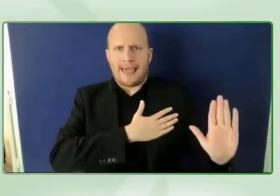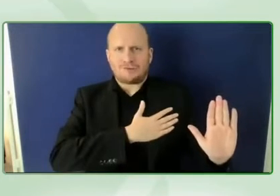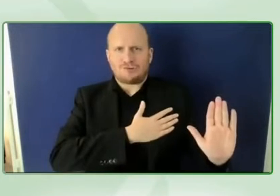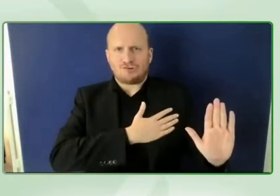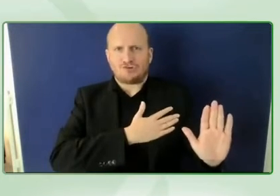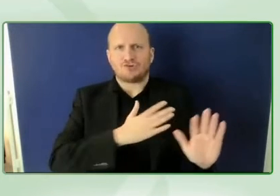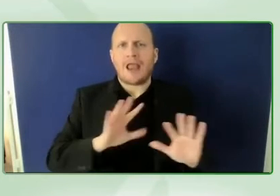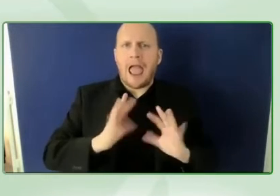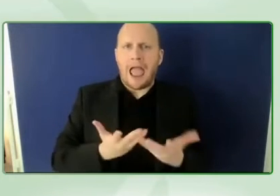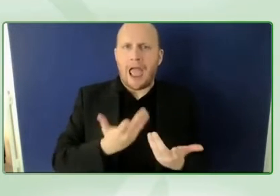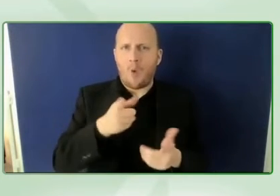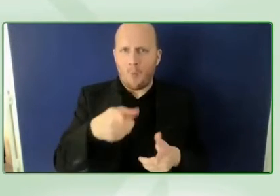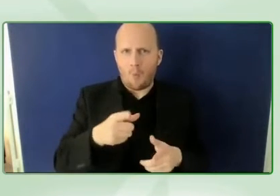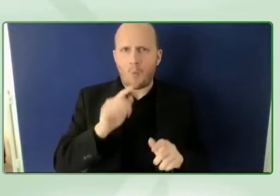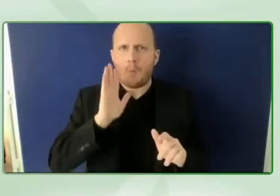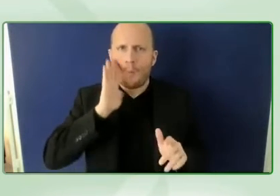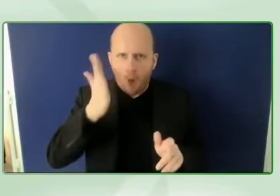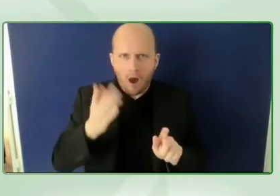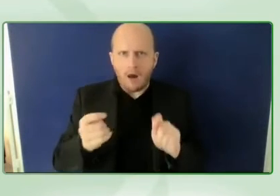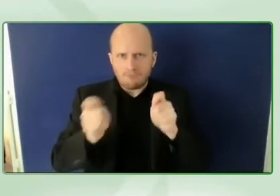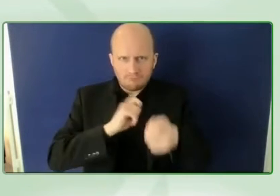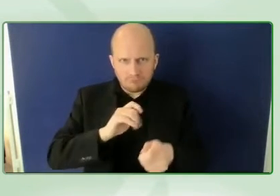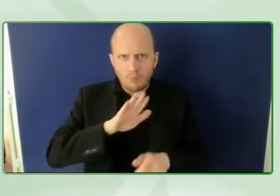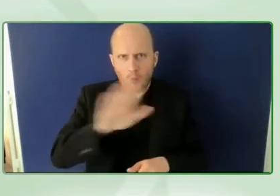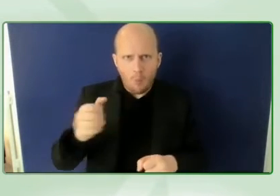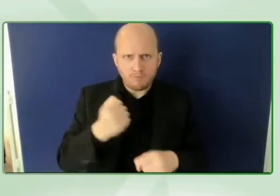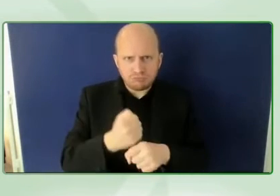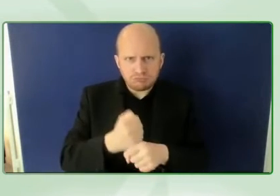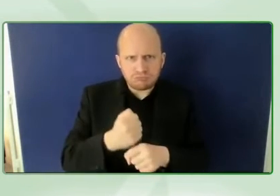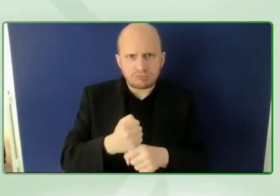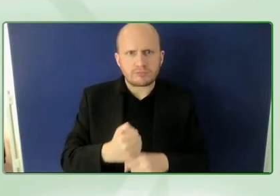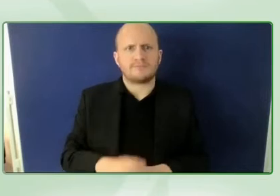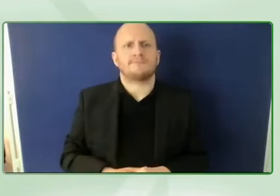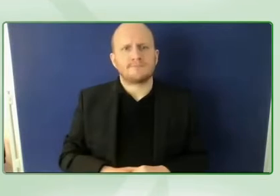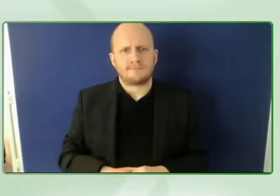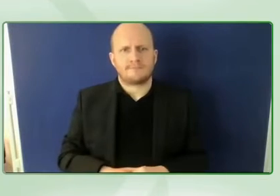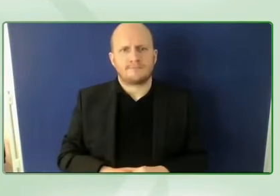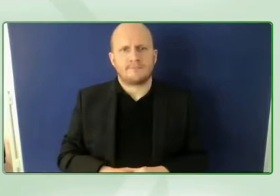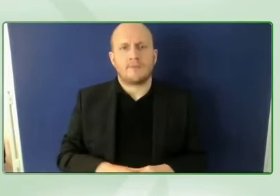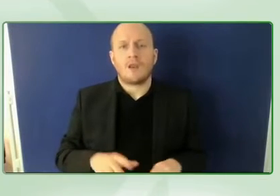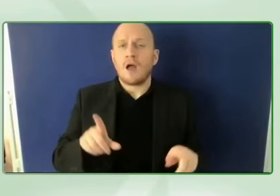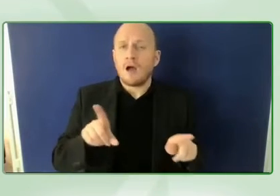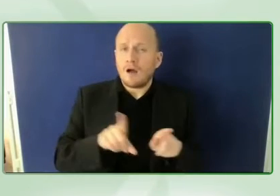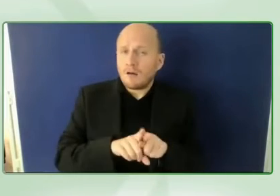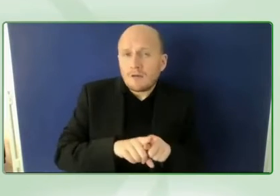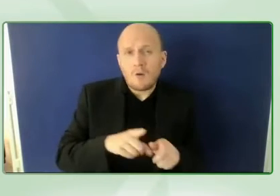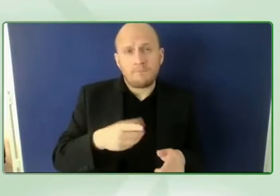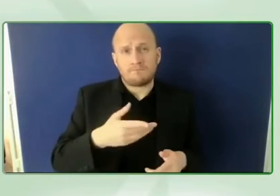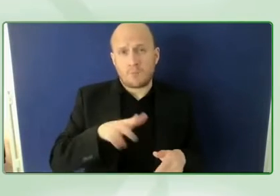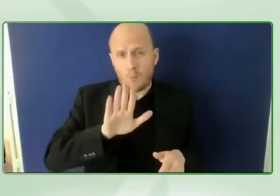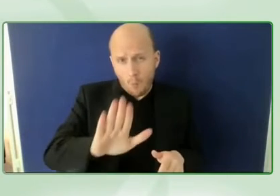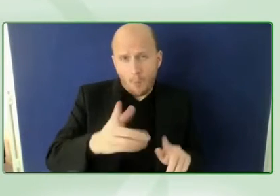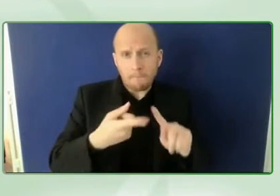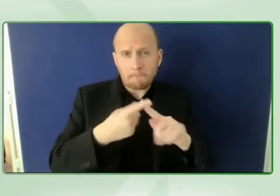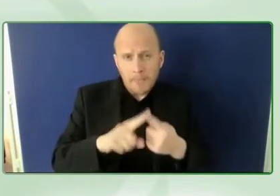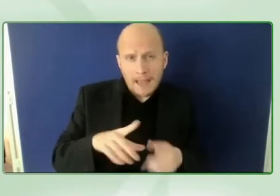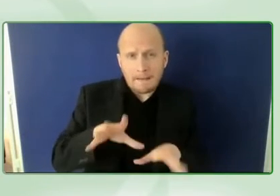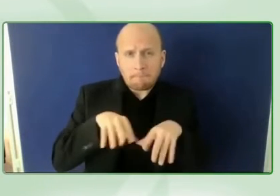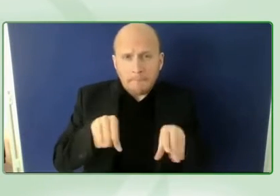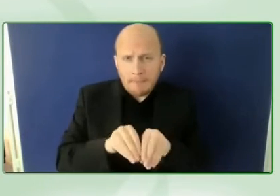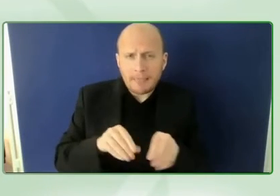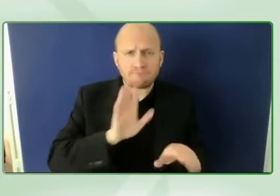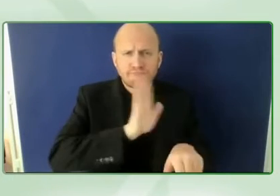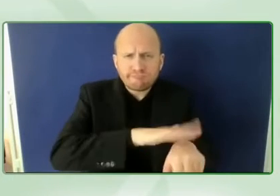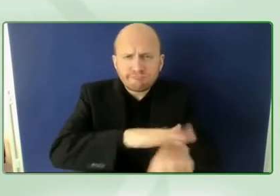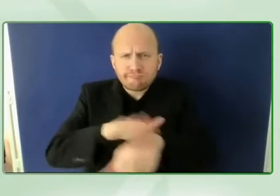you're a member of the public a business leader a government official or a city mayor everyone can initiate change let me ask you then craig and jared